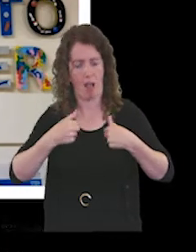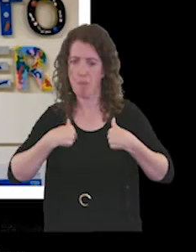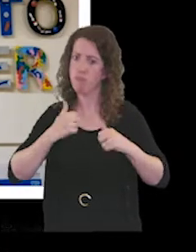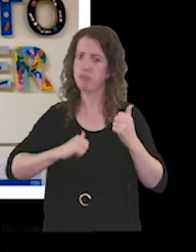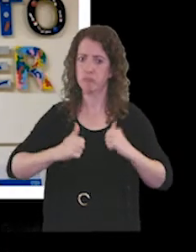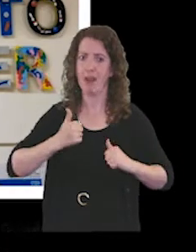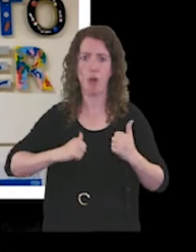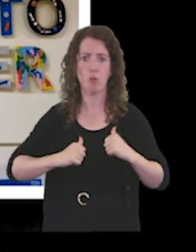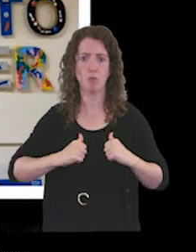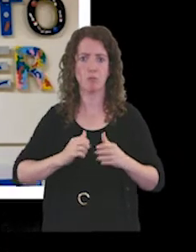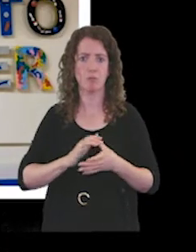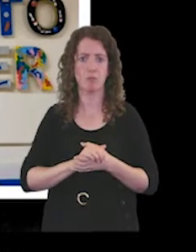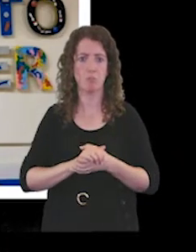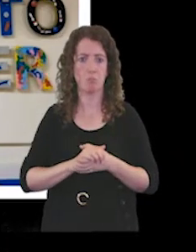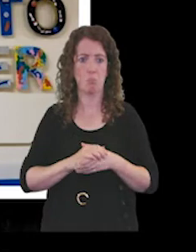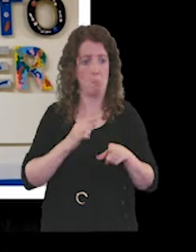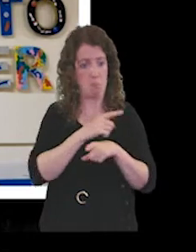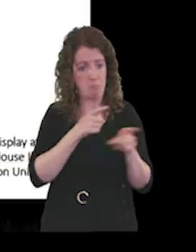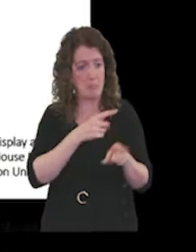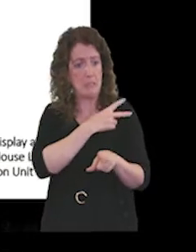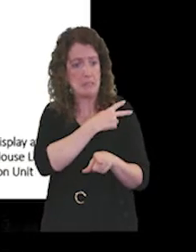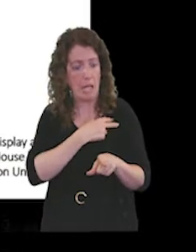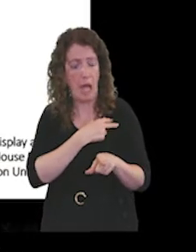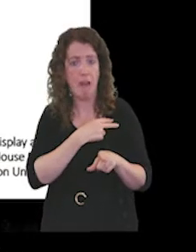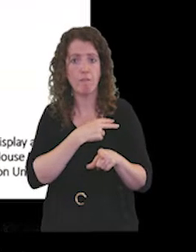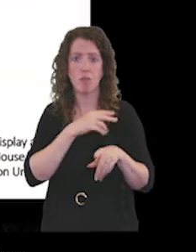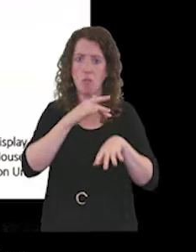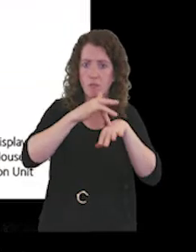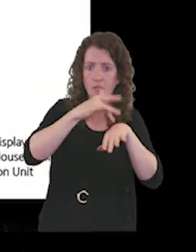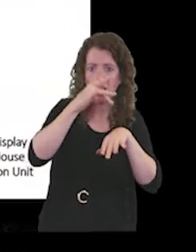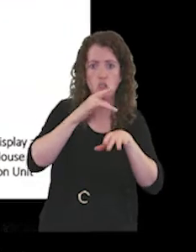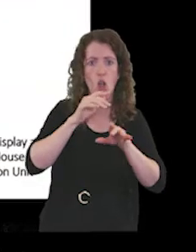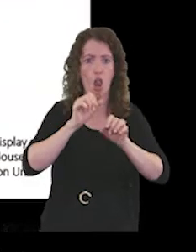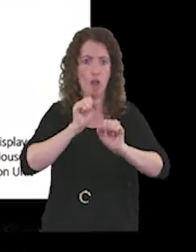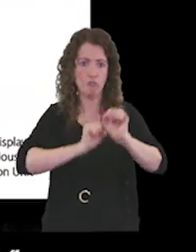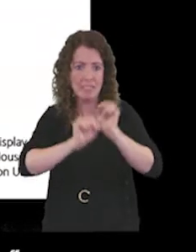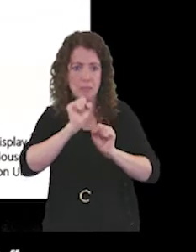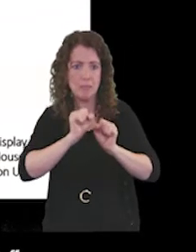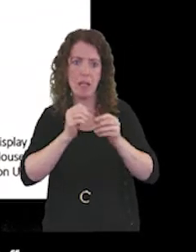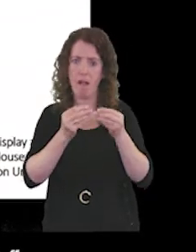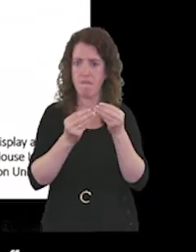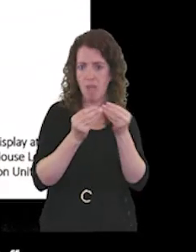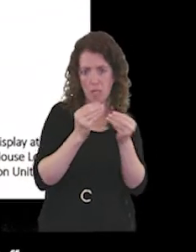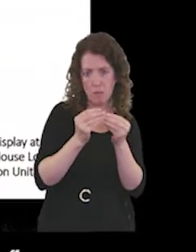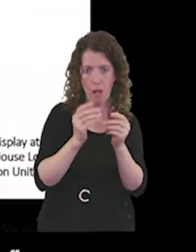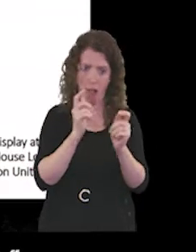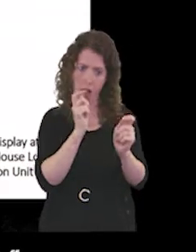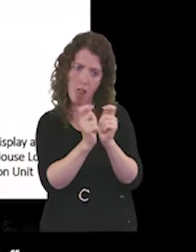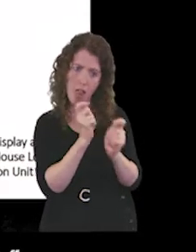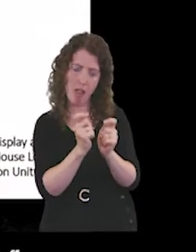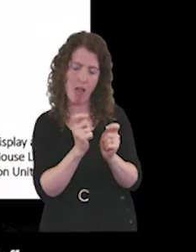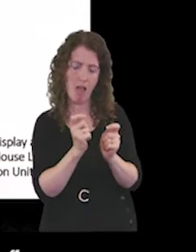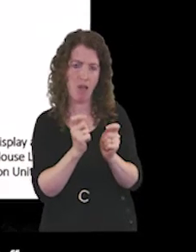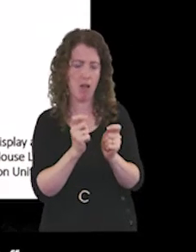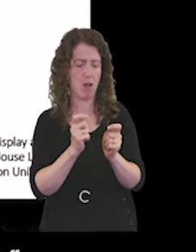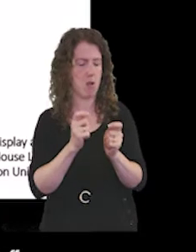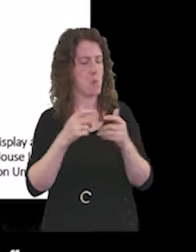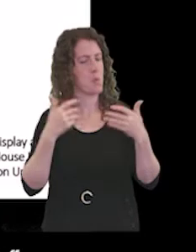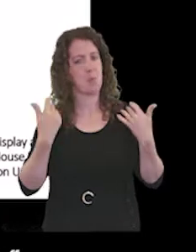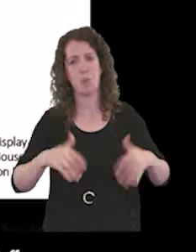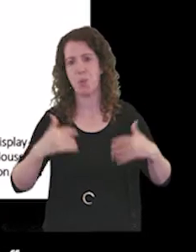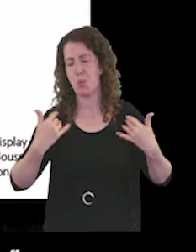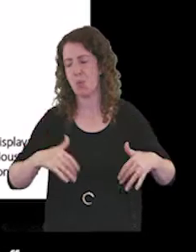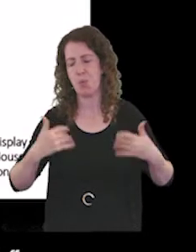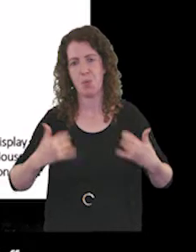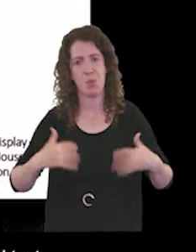professionalism and the resilience, the adaptability and flexibility of all our staff and volunteers has just been